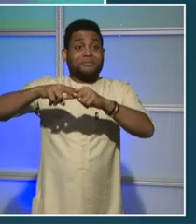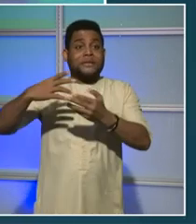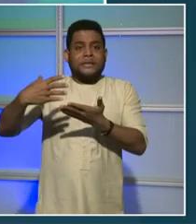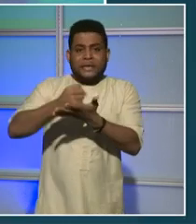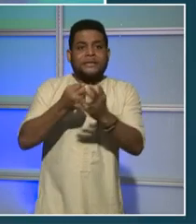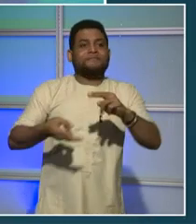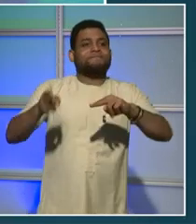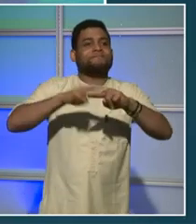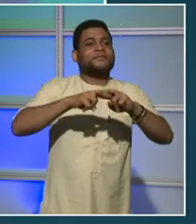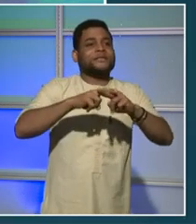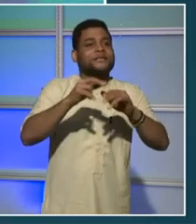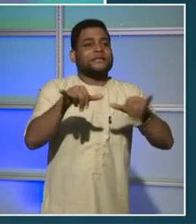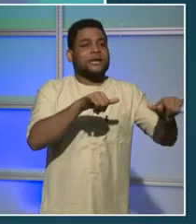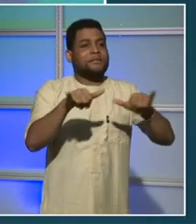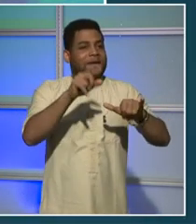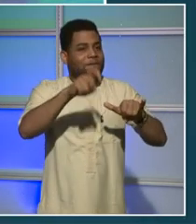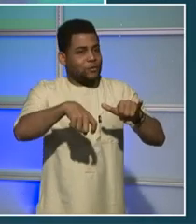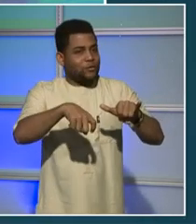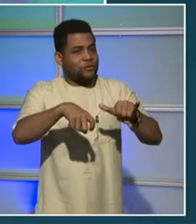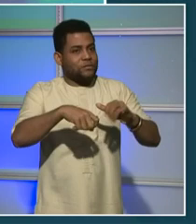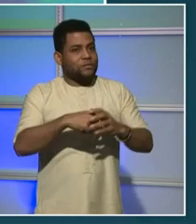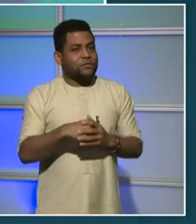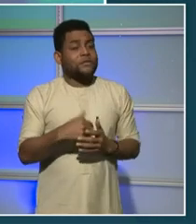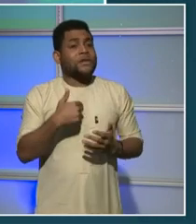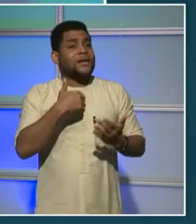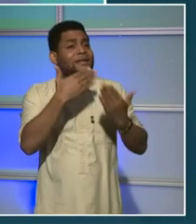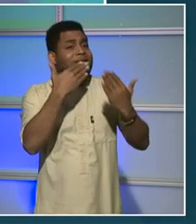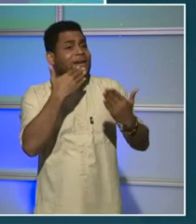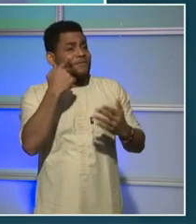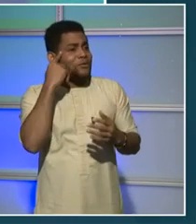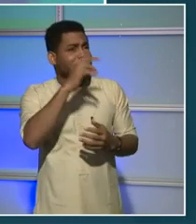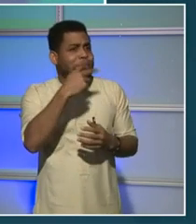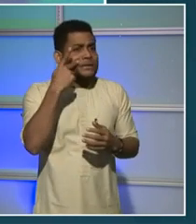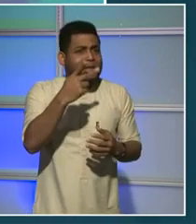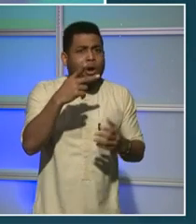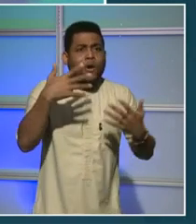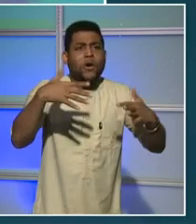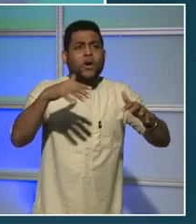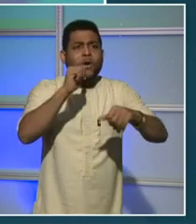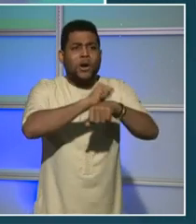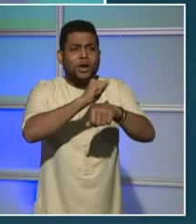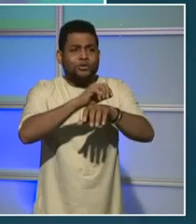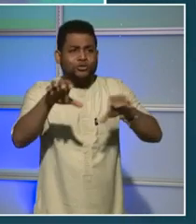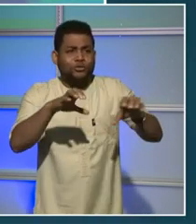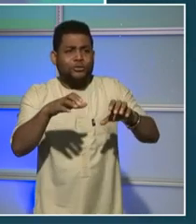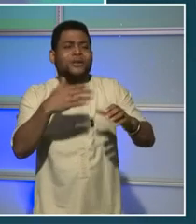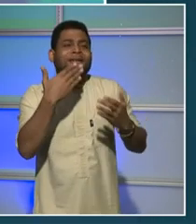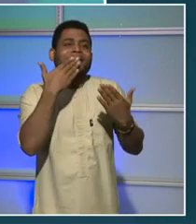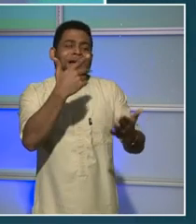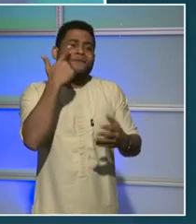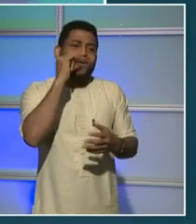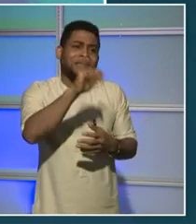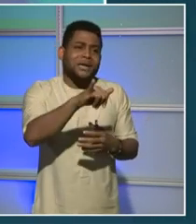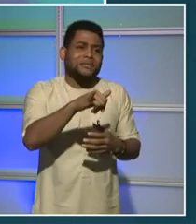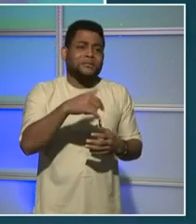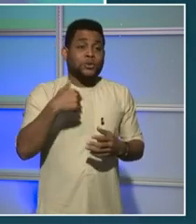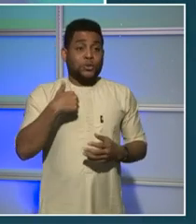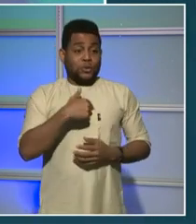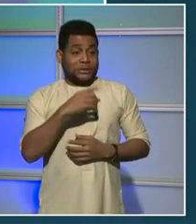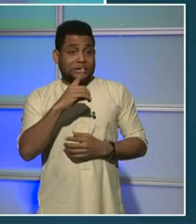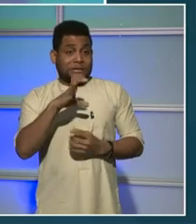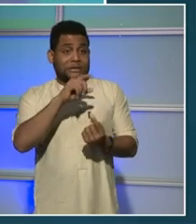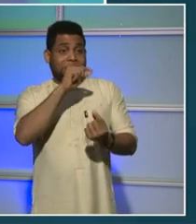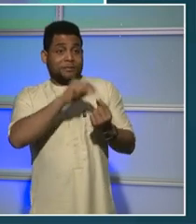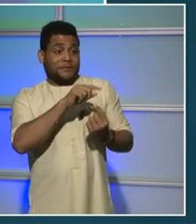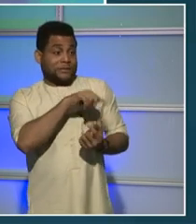what they do. DPW in particular has been strained as any agency in the city between their core work